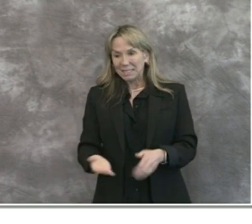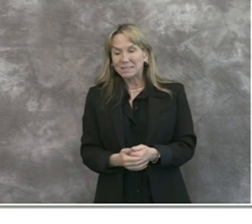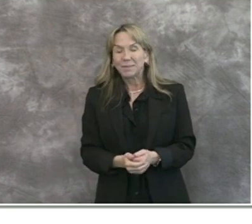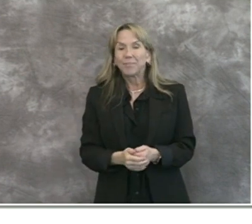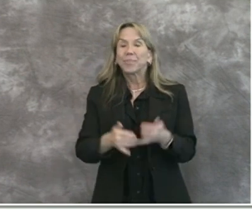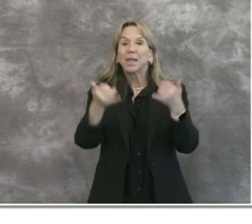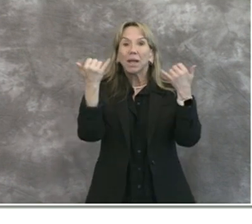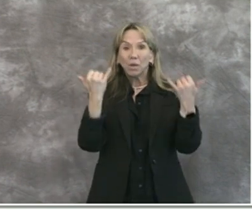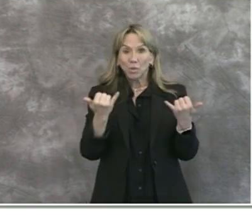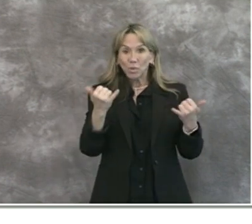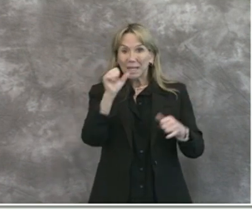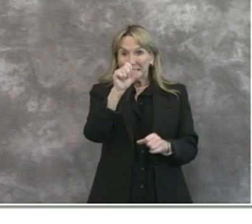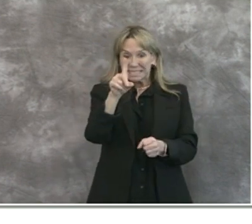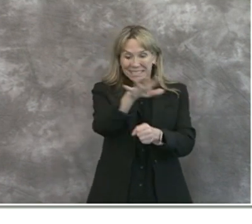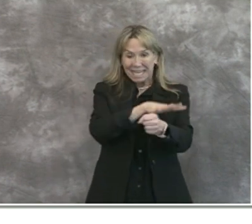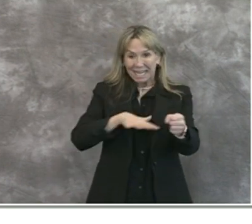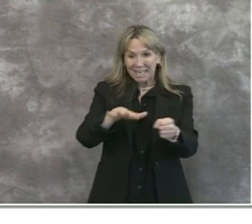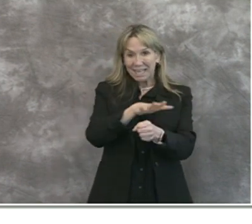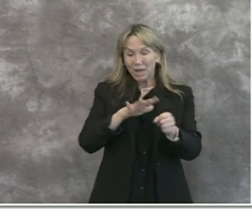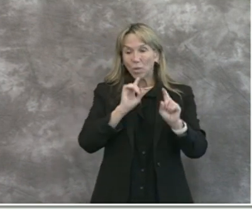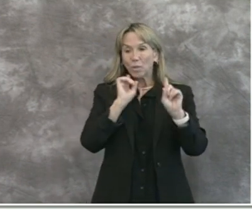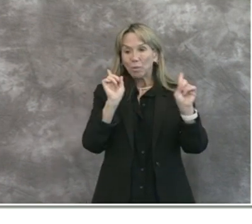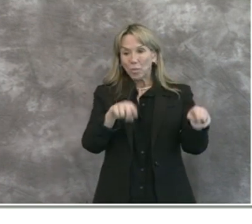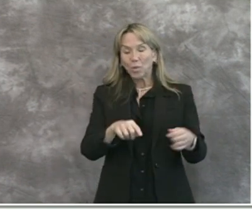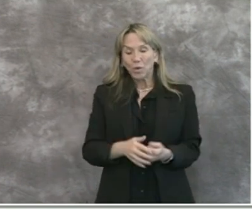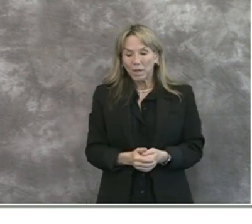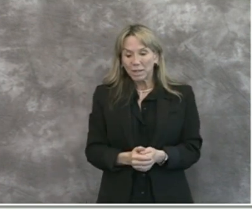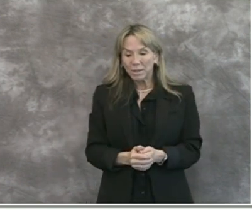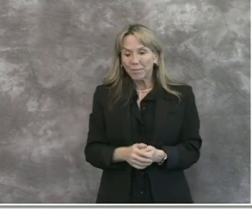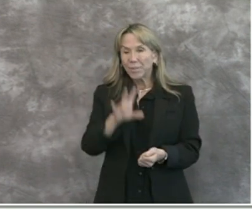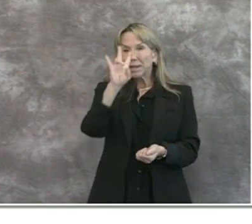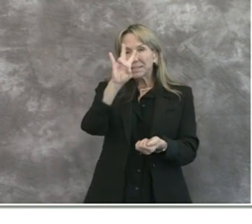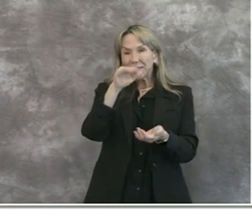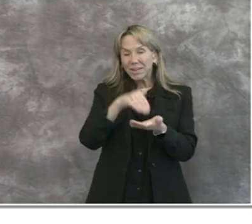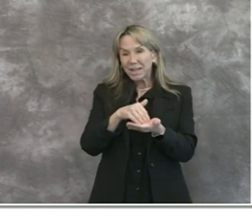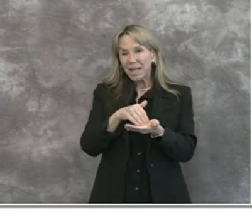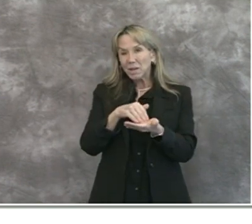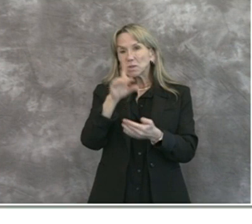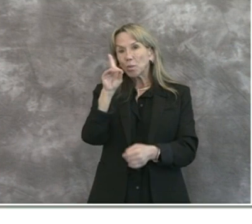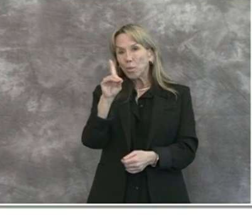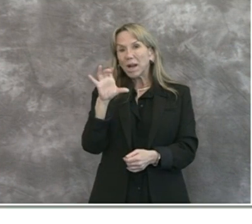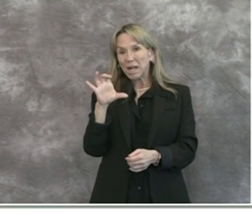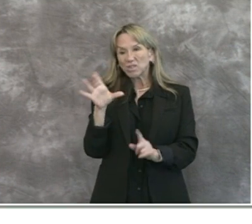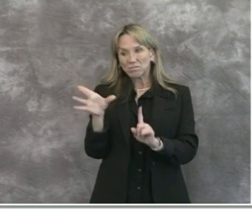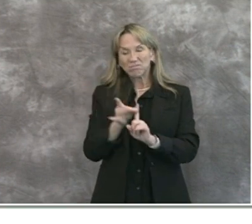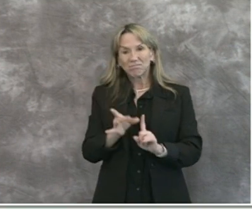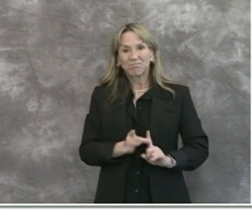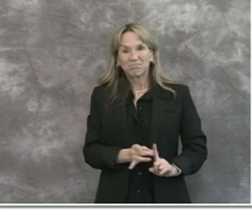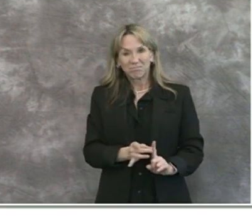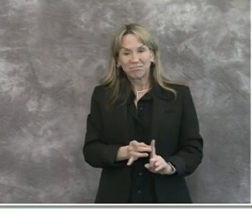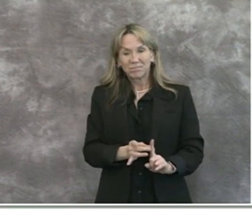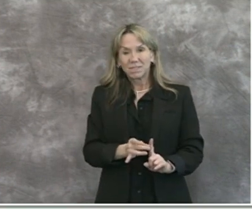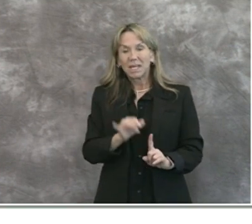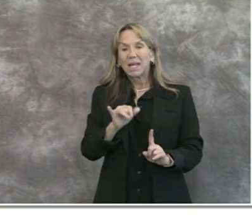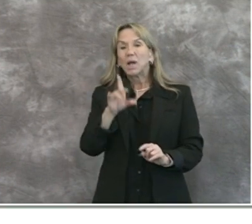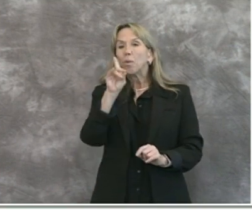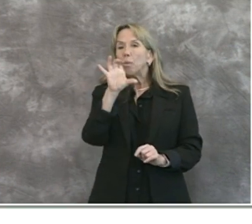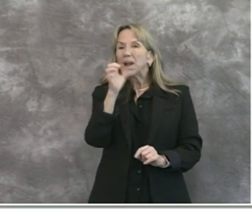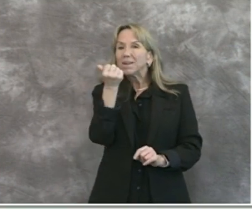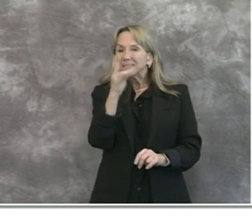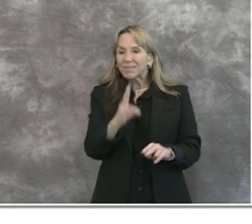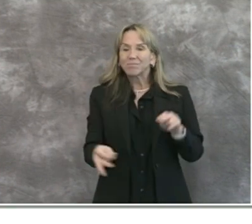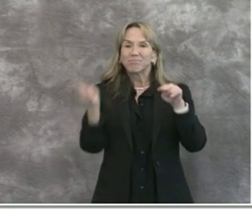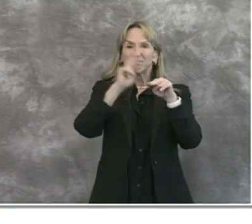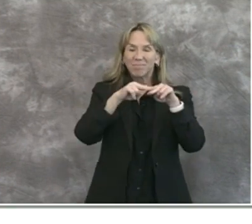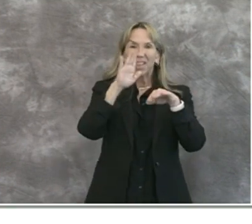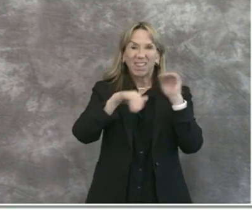county of San Diego is reporting 7,100 cases, which is 117 more